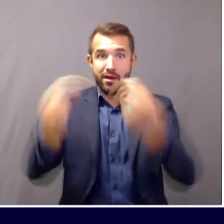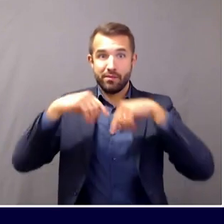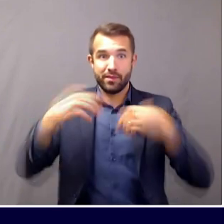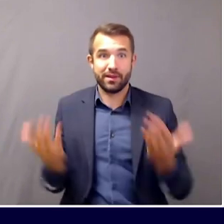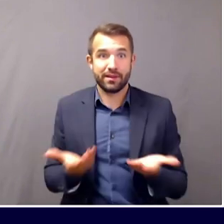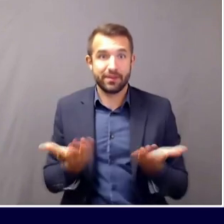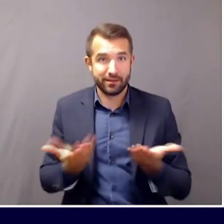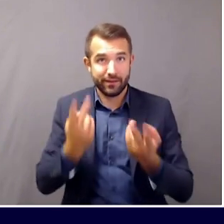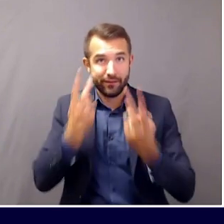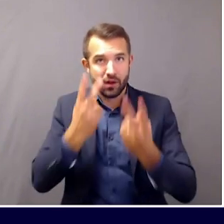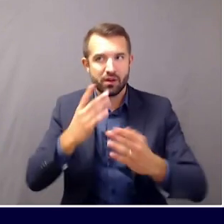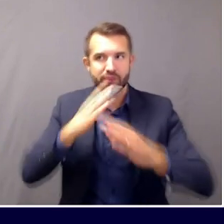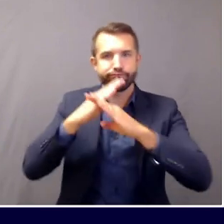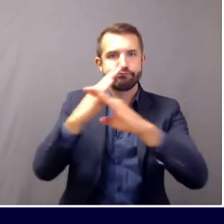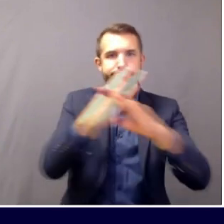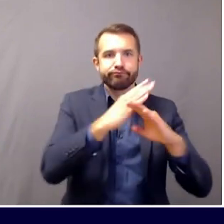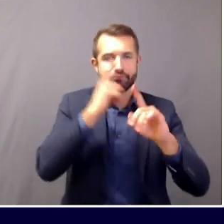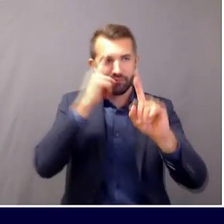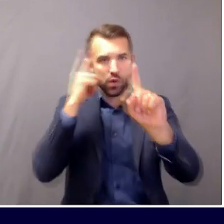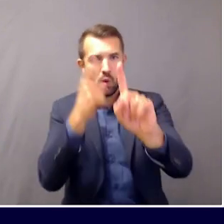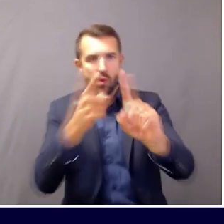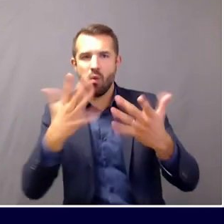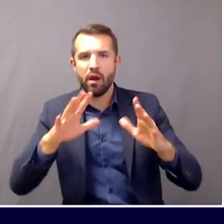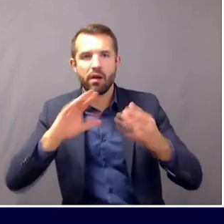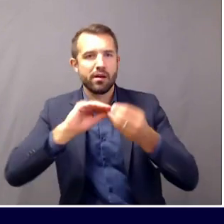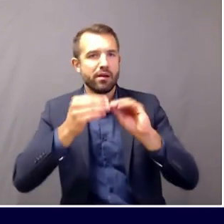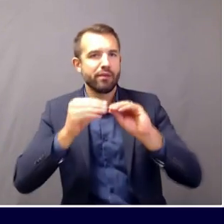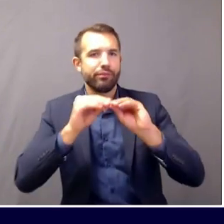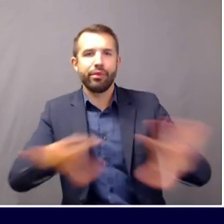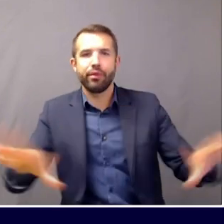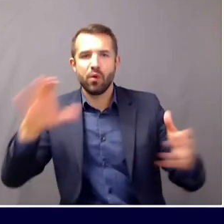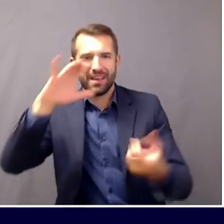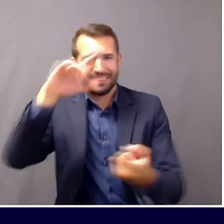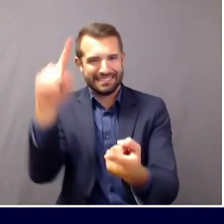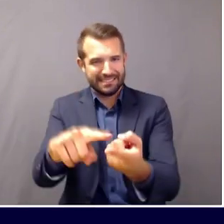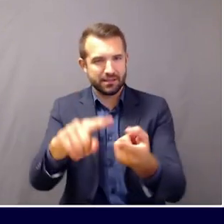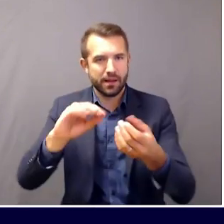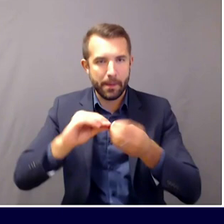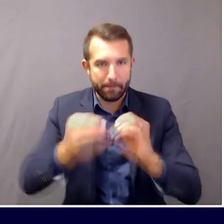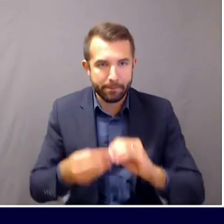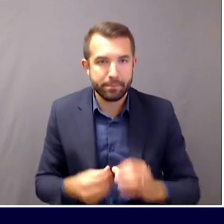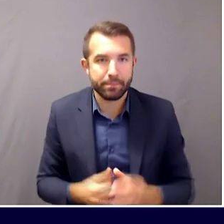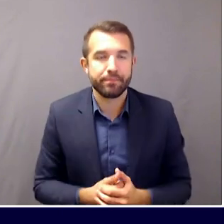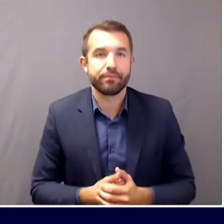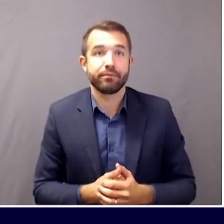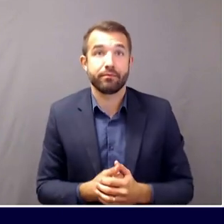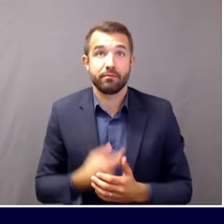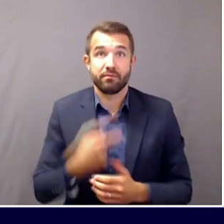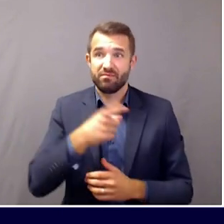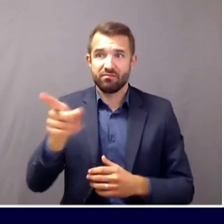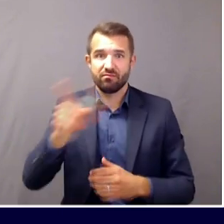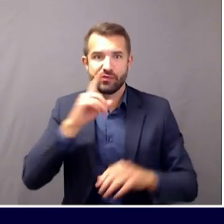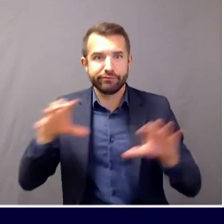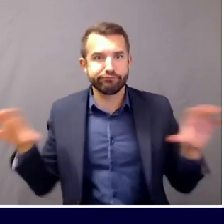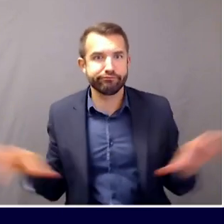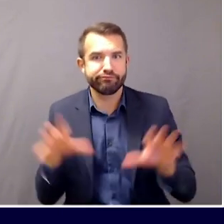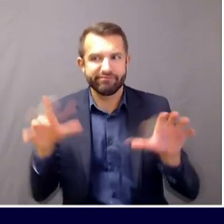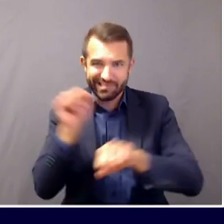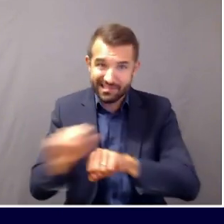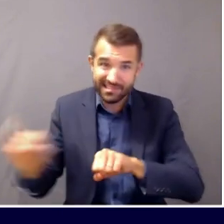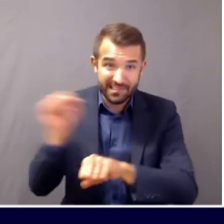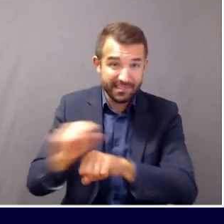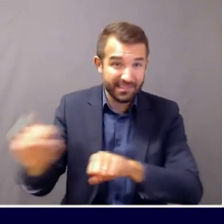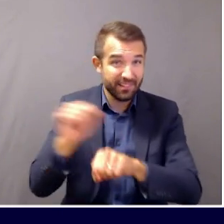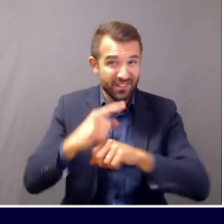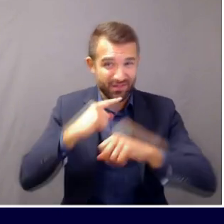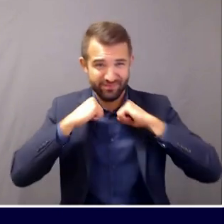This funding has supported their innovative responses on the front lines of the pandemic, and will continue to bolster this critical work into